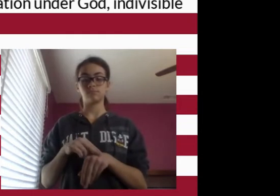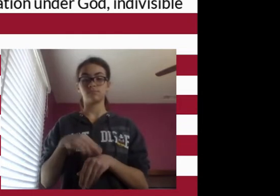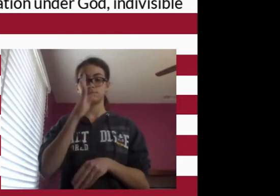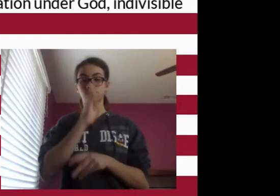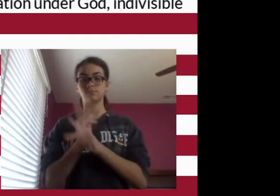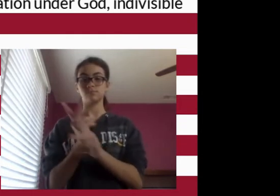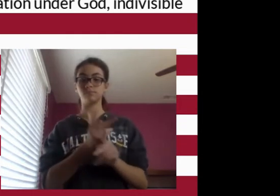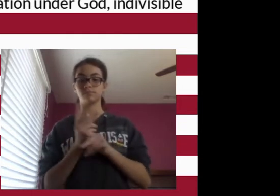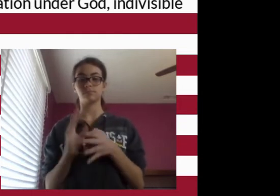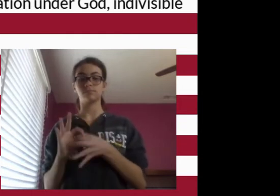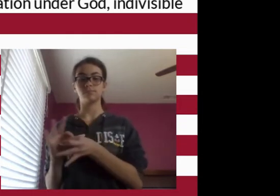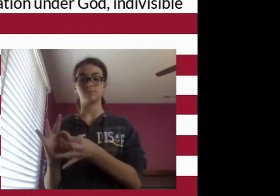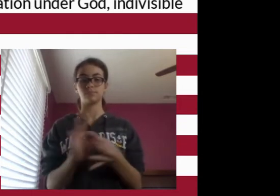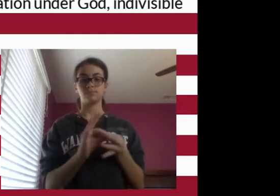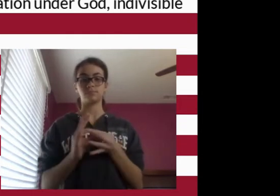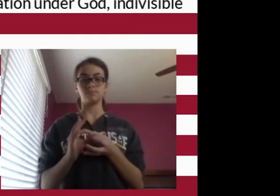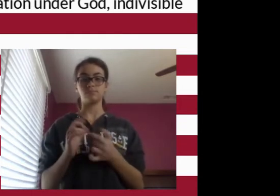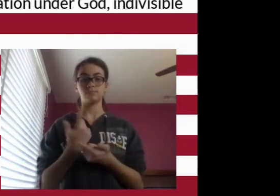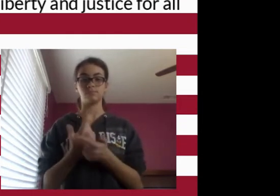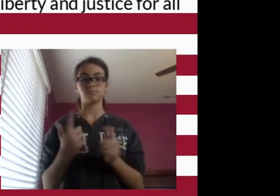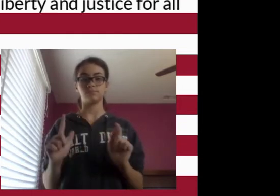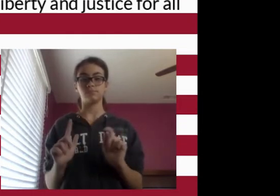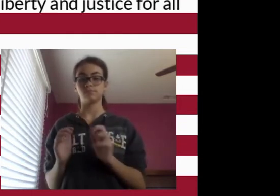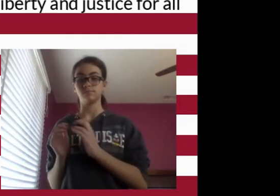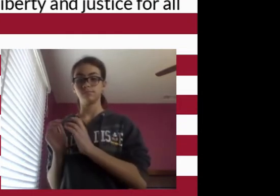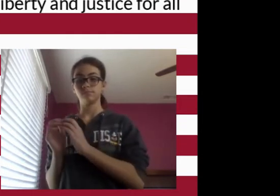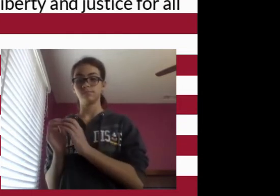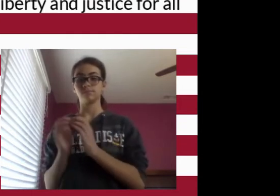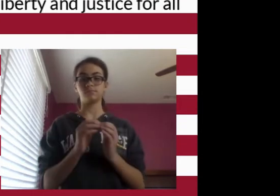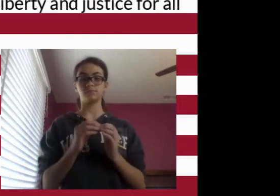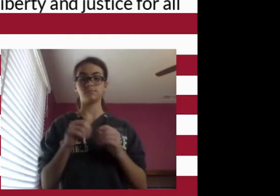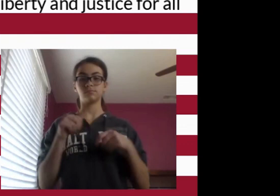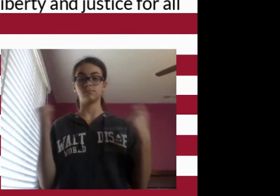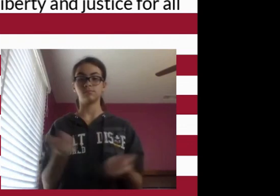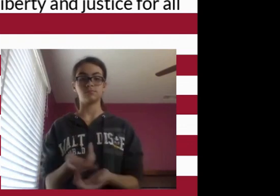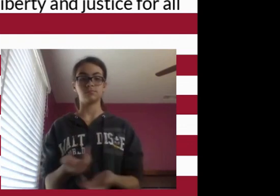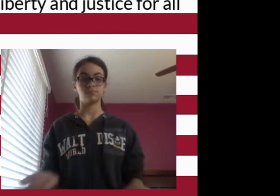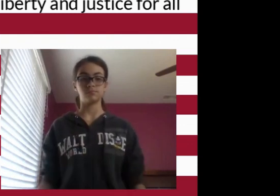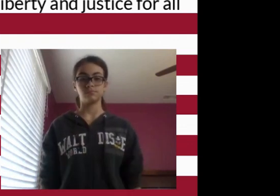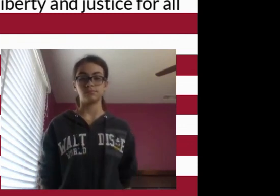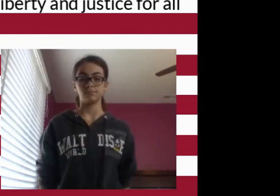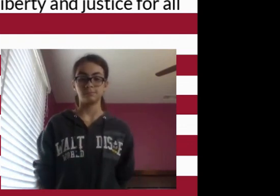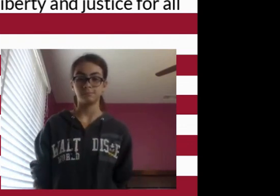nation. Under God. Indivisible. With liberty and justice for all. Thank